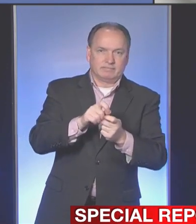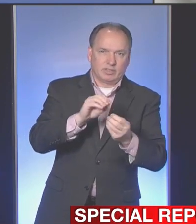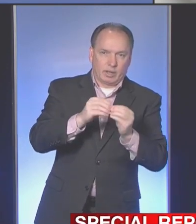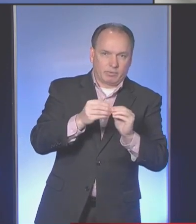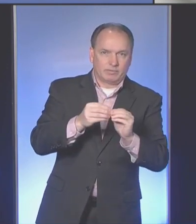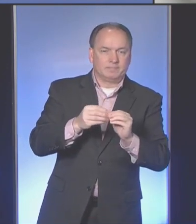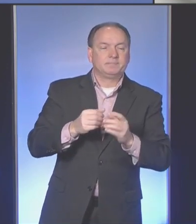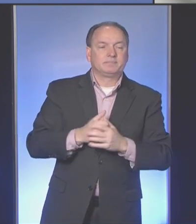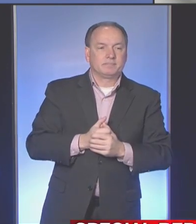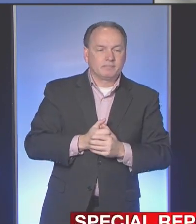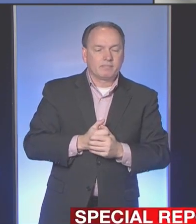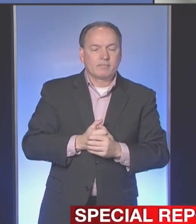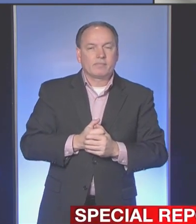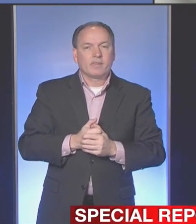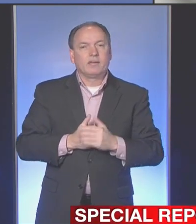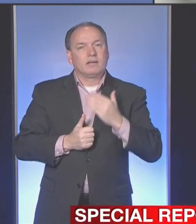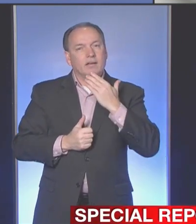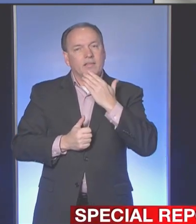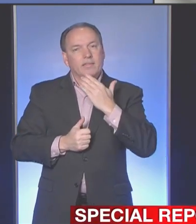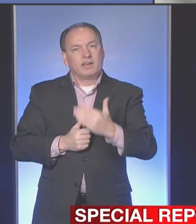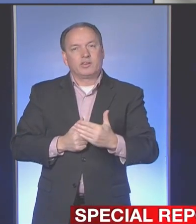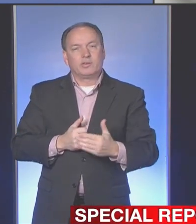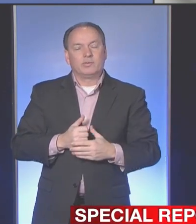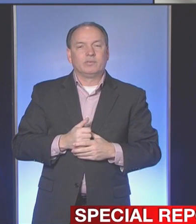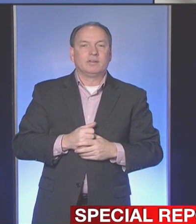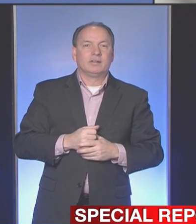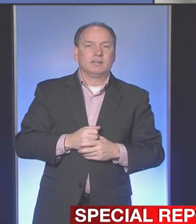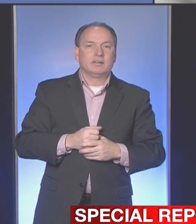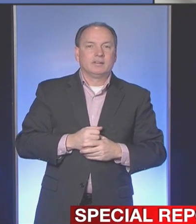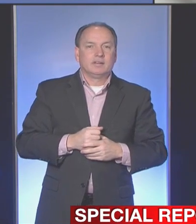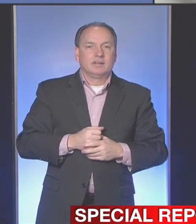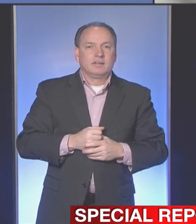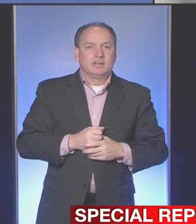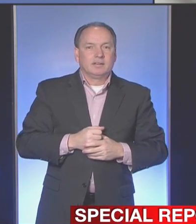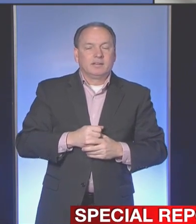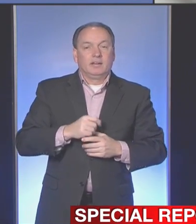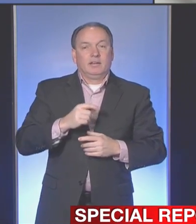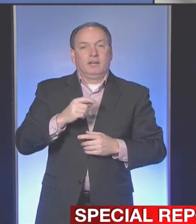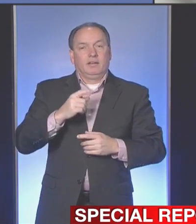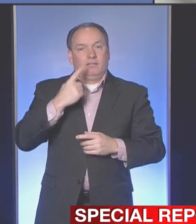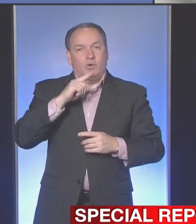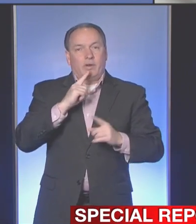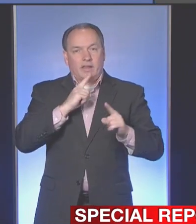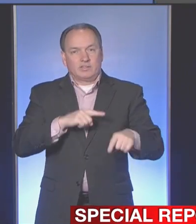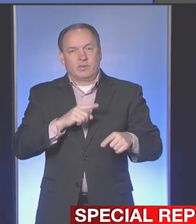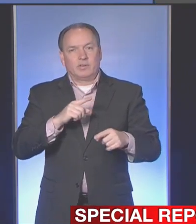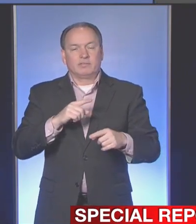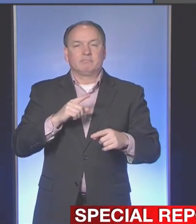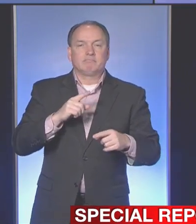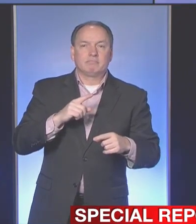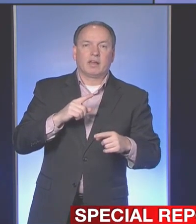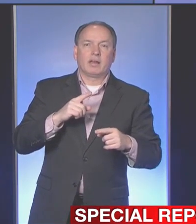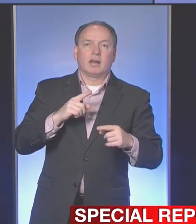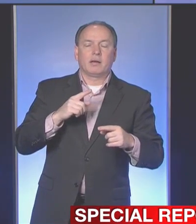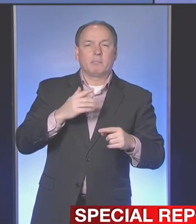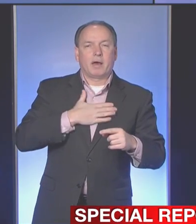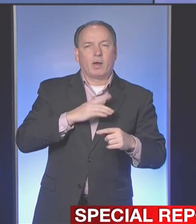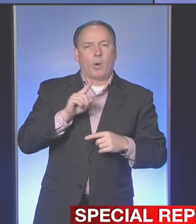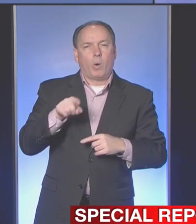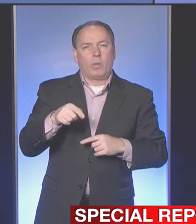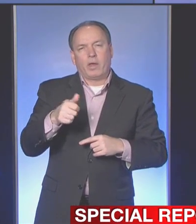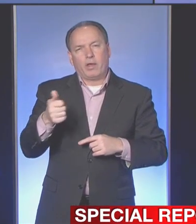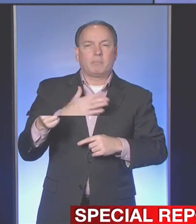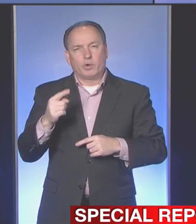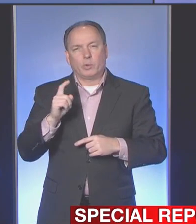Yes, thank you, Monsignor. It's actually Joel Natale from Talk Erie. But I guess my only other question is